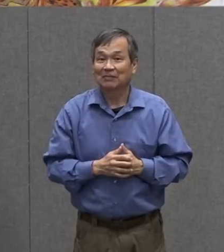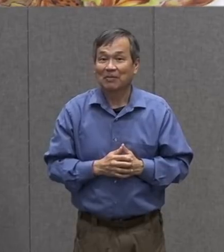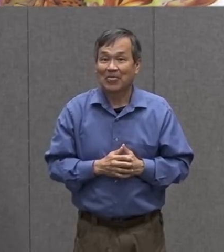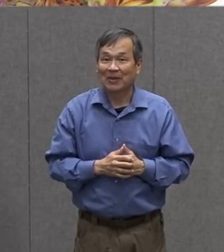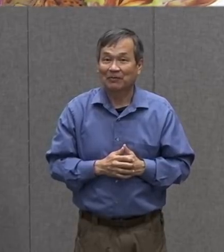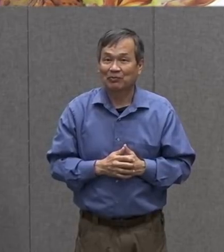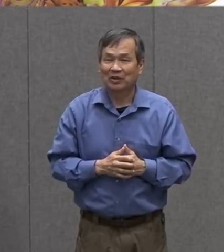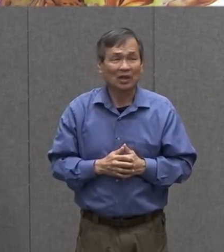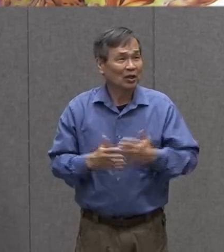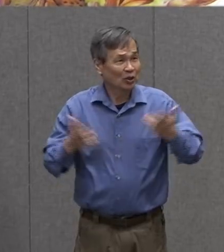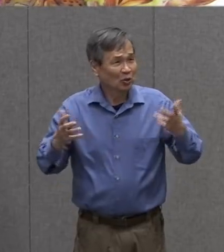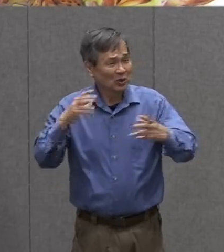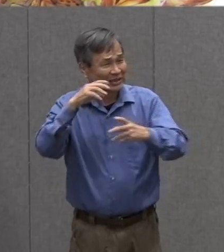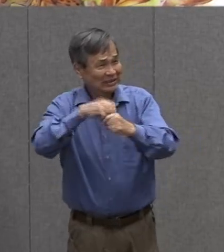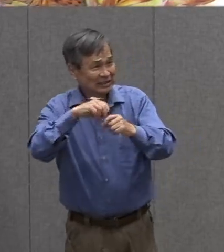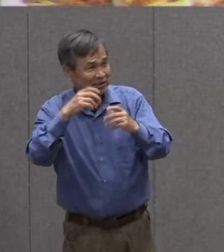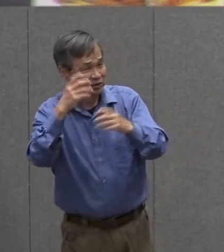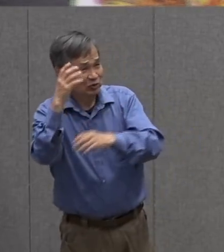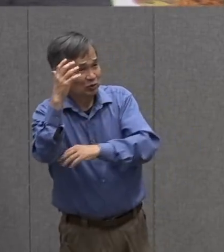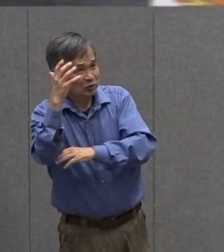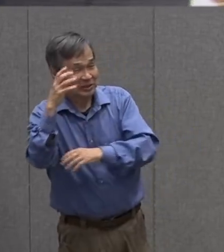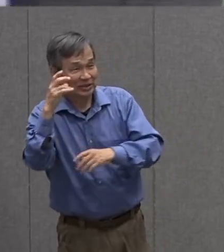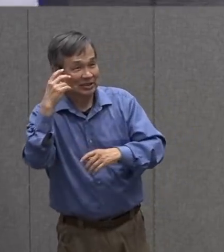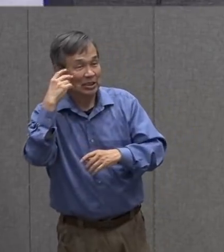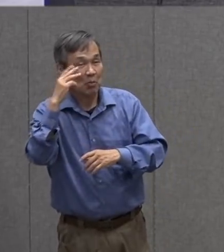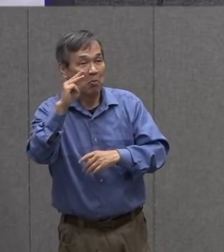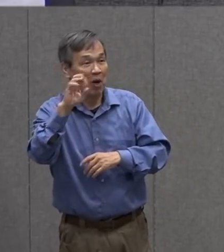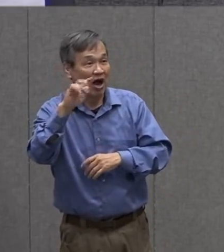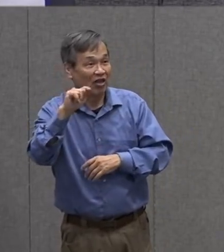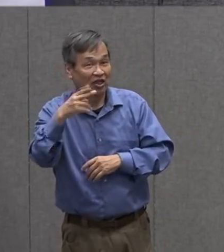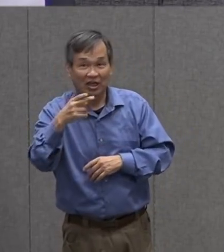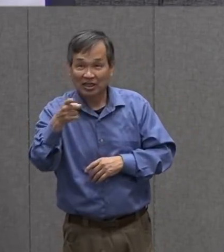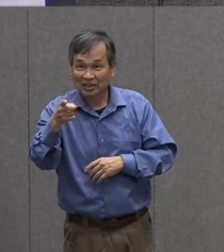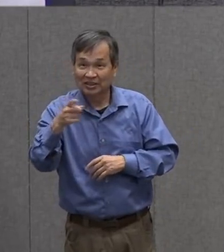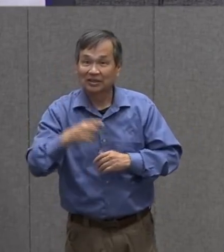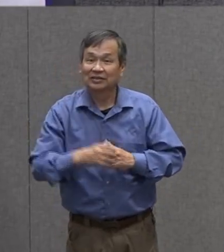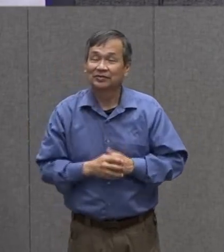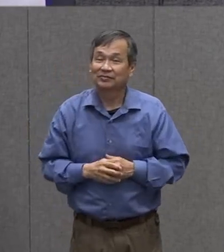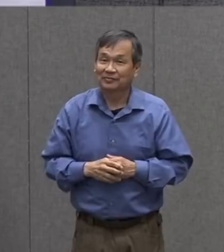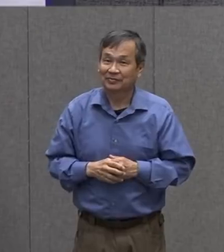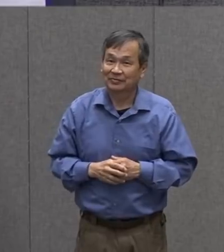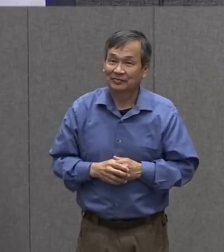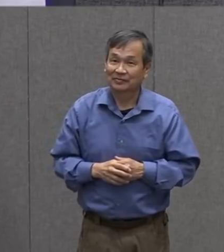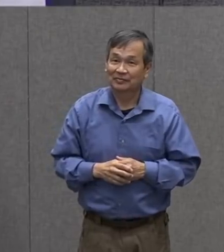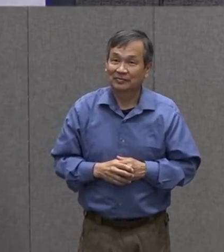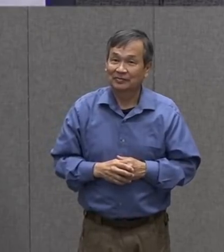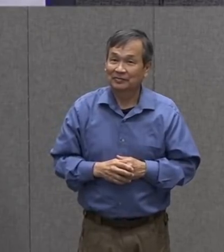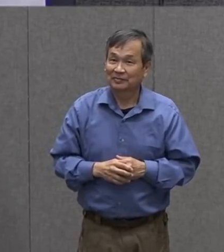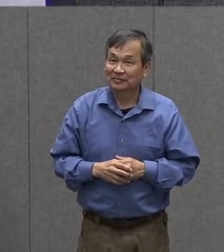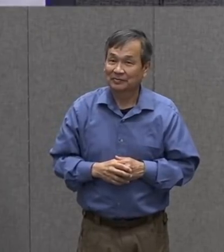What's in that tree? Do you see the moth in the tree? My fingers aren't working.